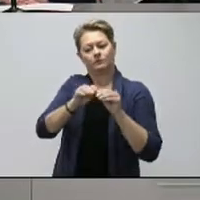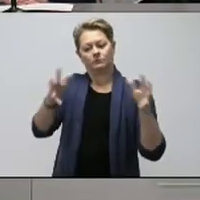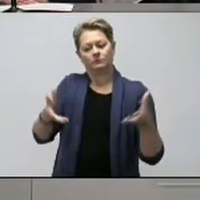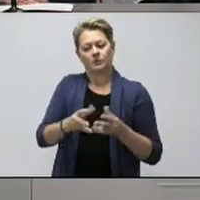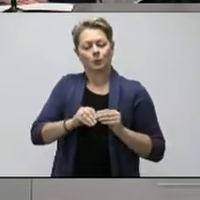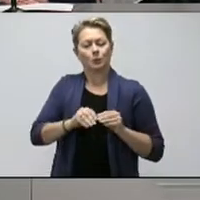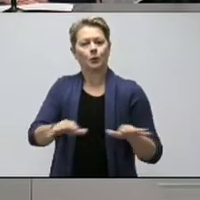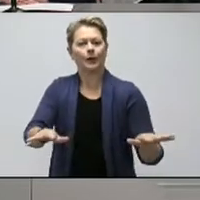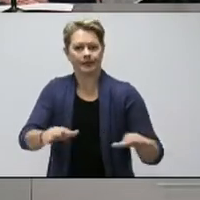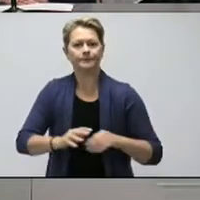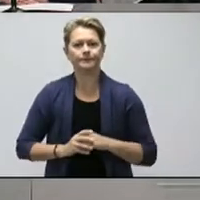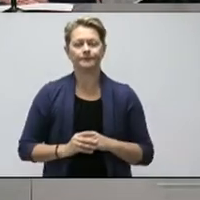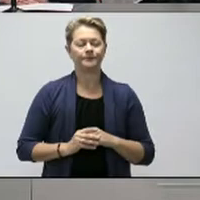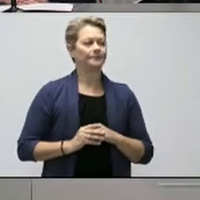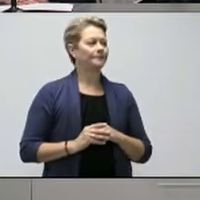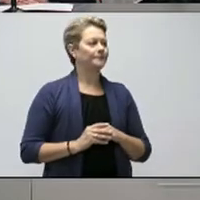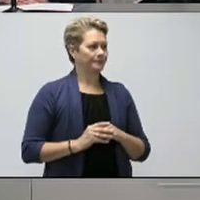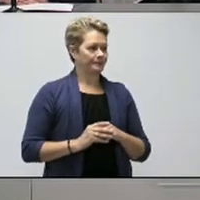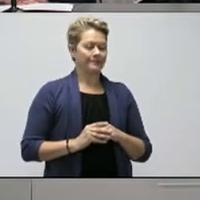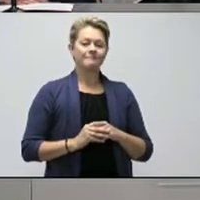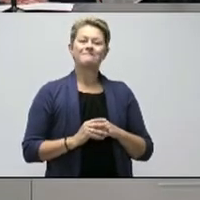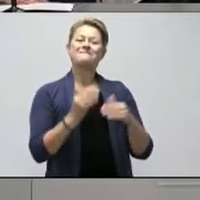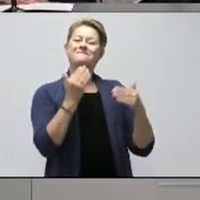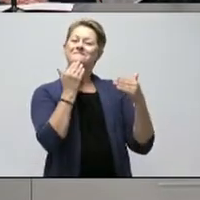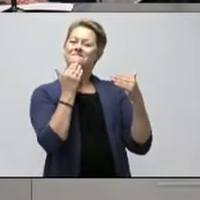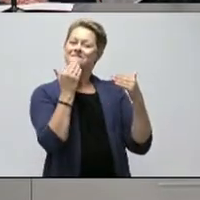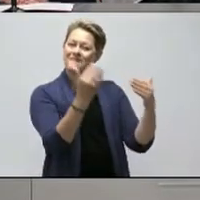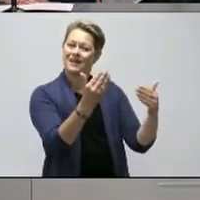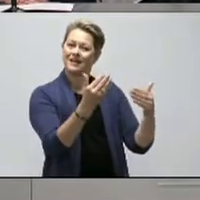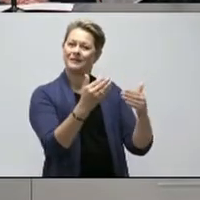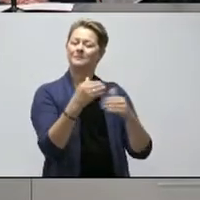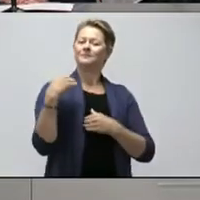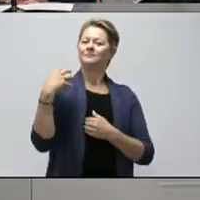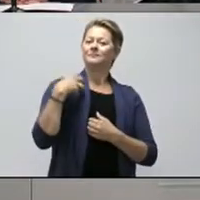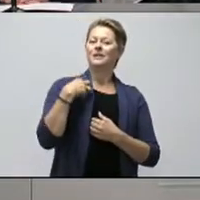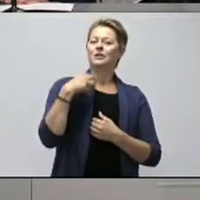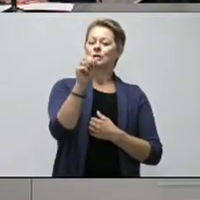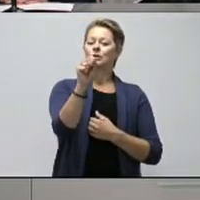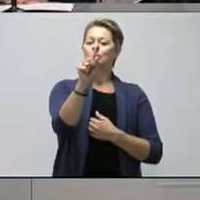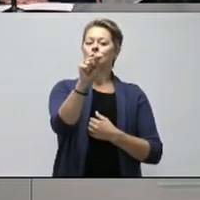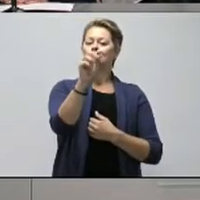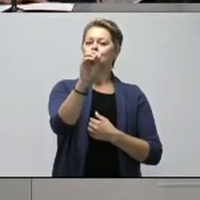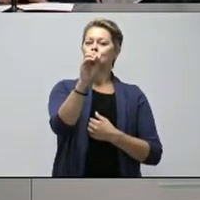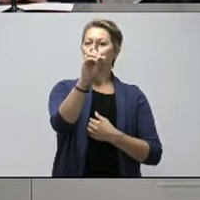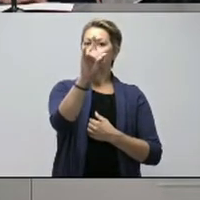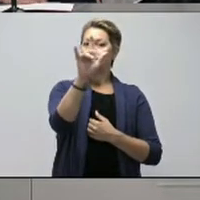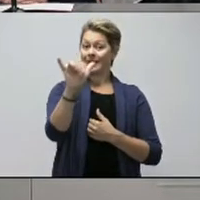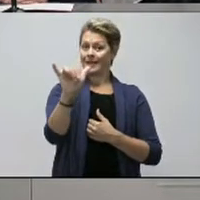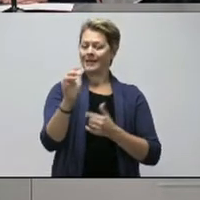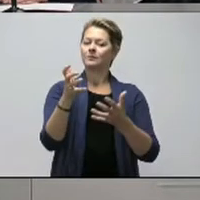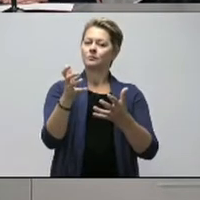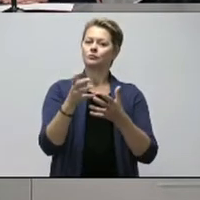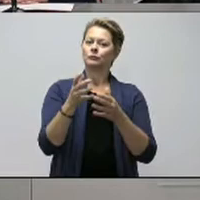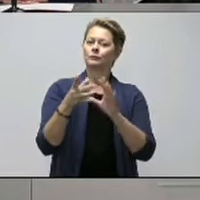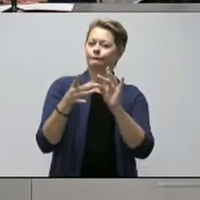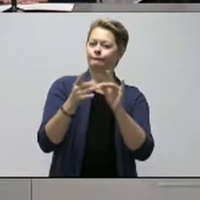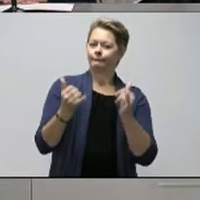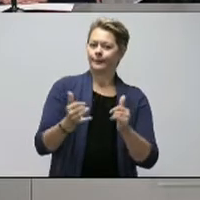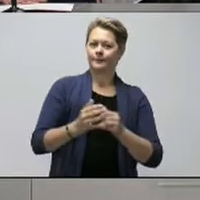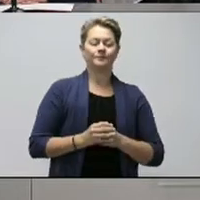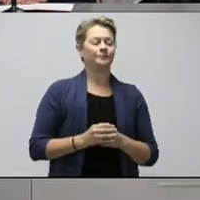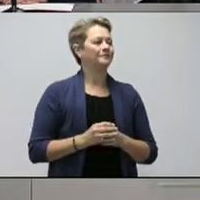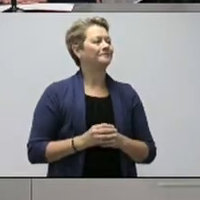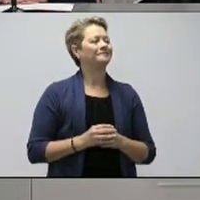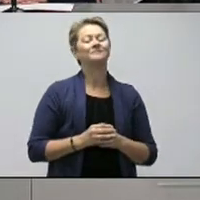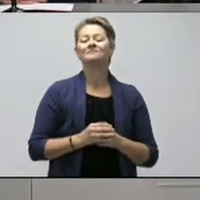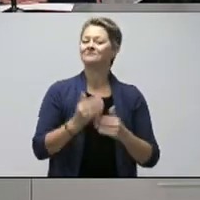Thank you, Dr. Fitzgerald. Minister Studley would like to share her remarks now. Thank you, Premier. I'd like to start by saying how excited and